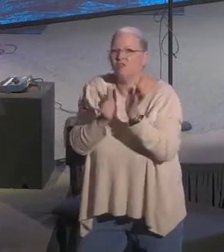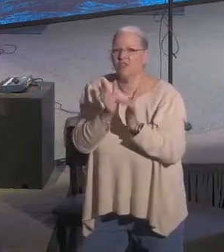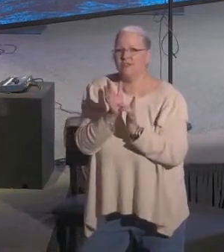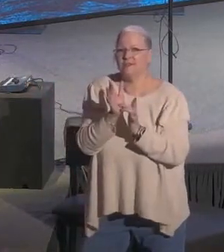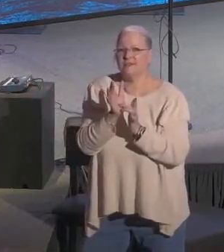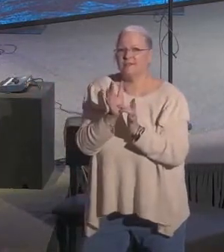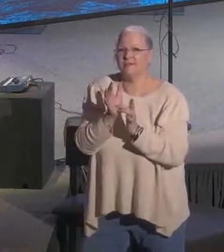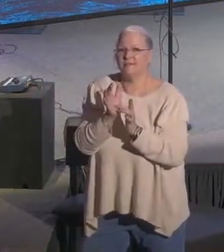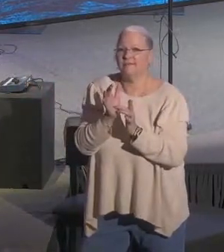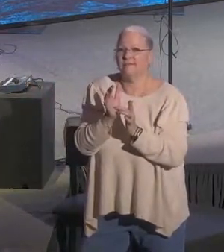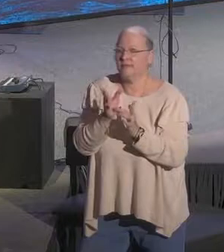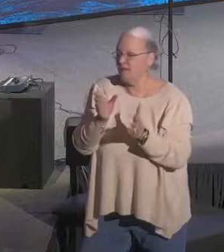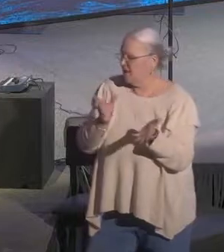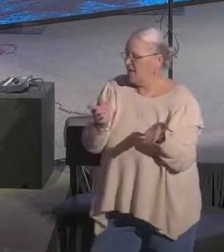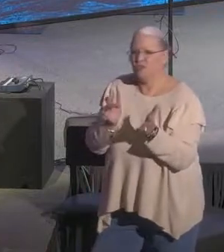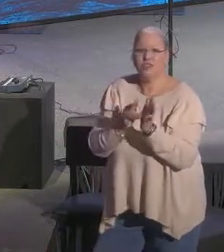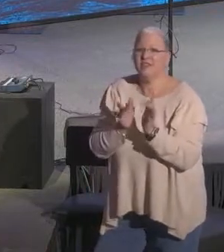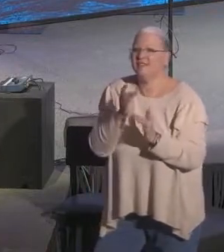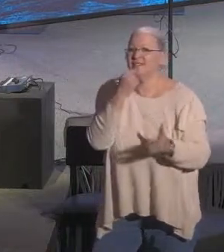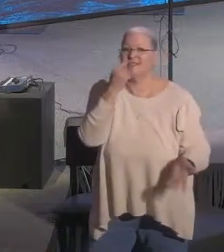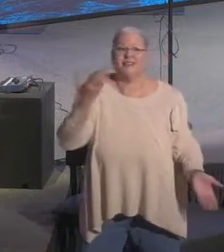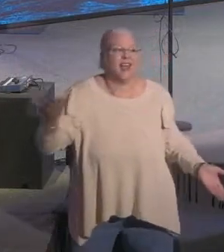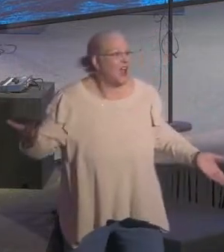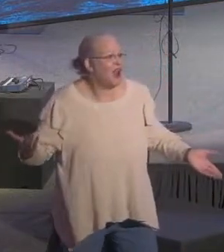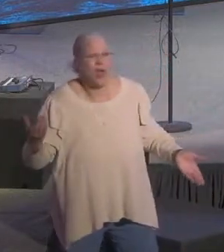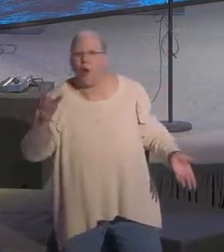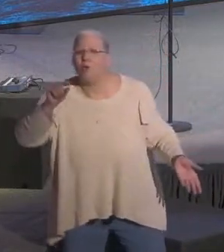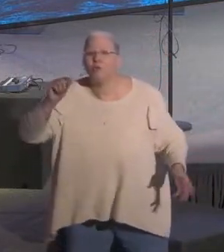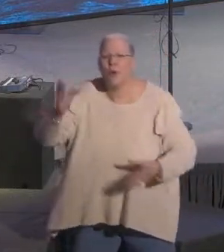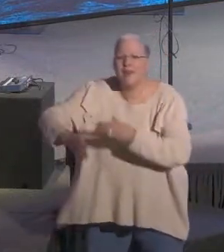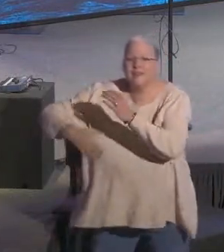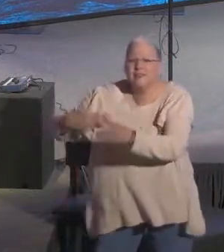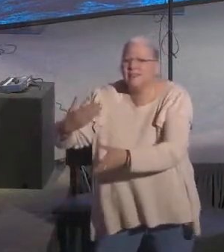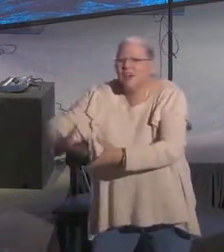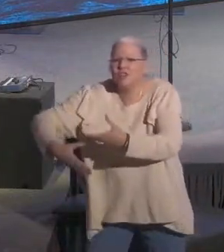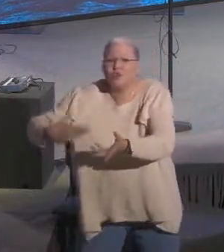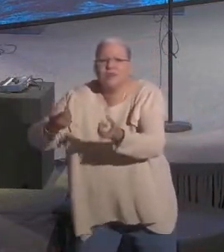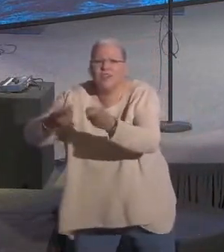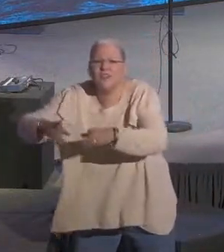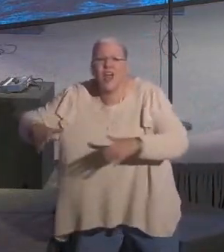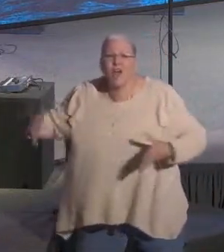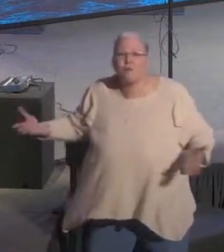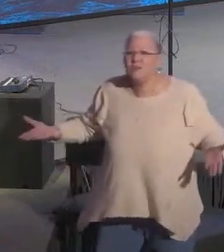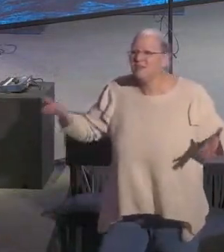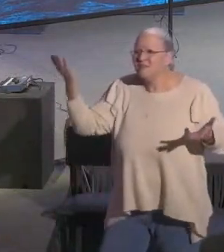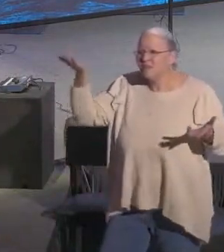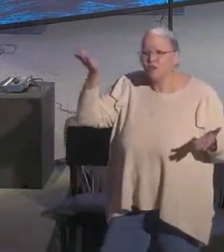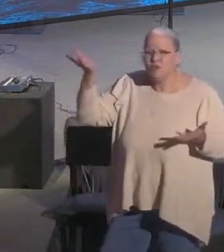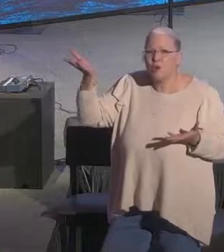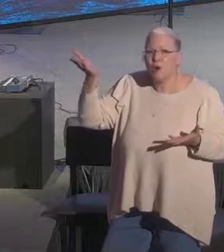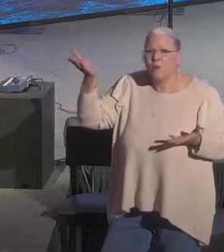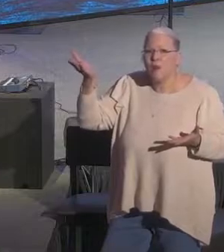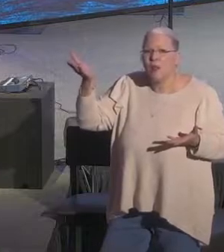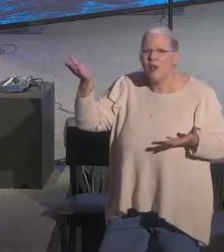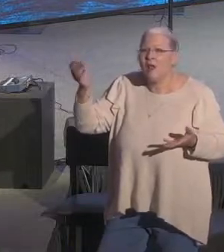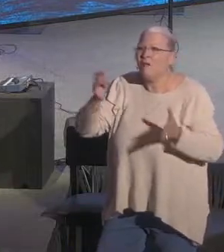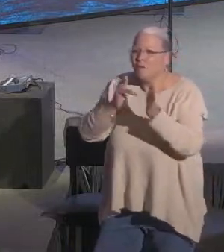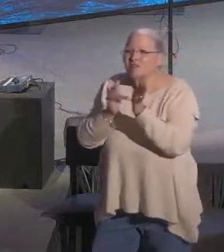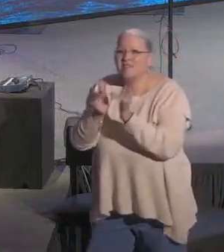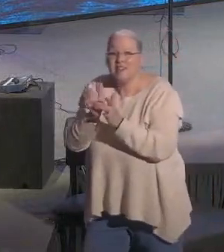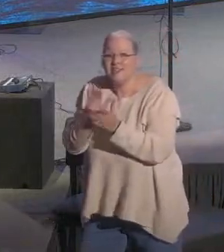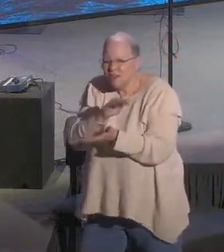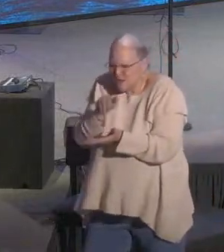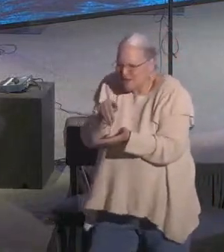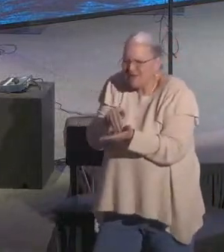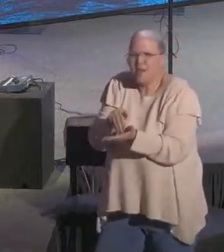Christ-centered. I mean, 20 centuries have come by since that sermon come and gone since that sermon, but Jesus is still at the center.